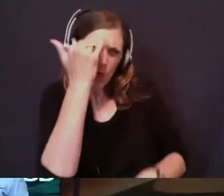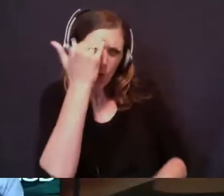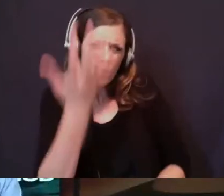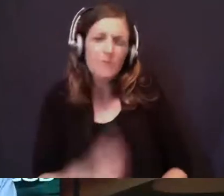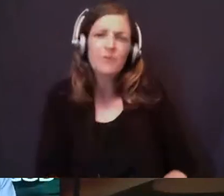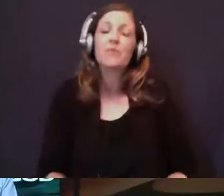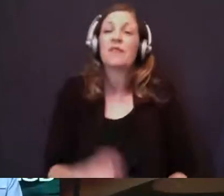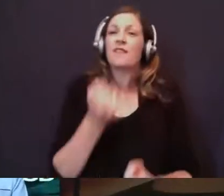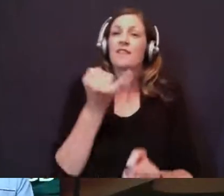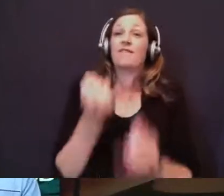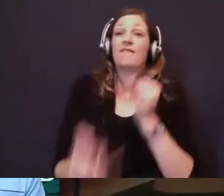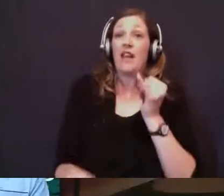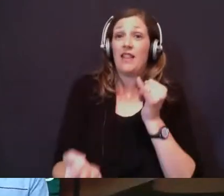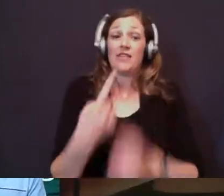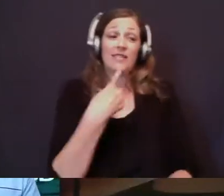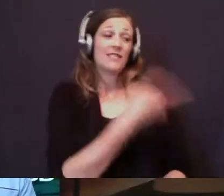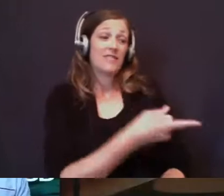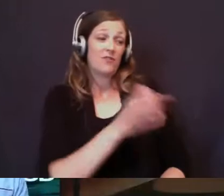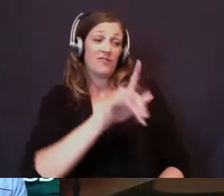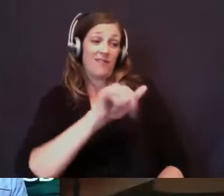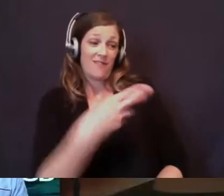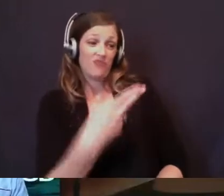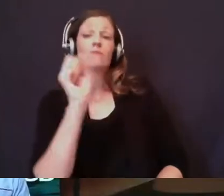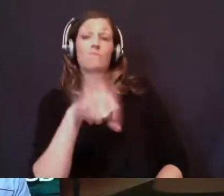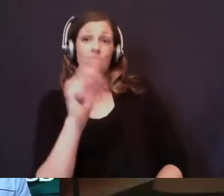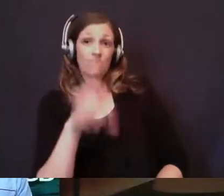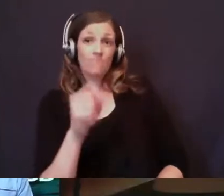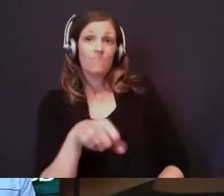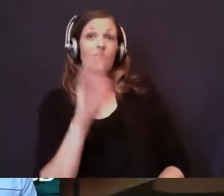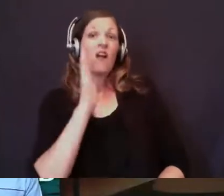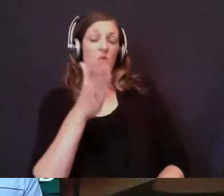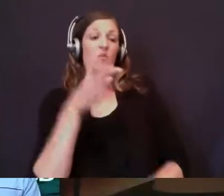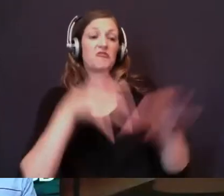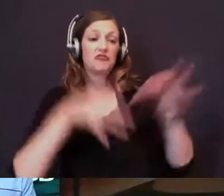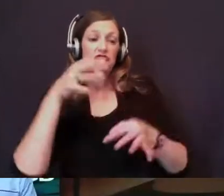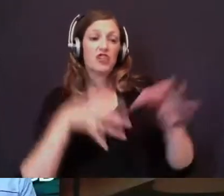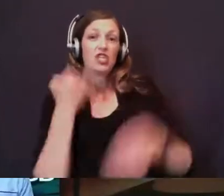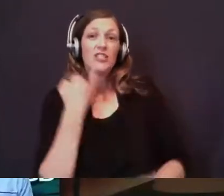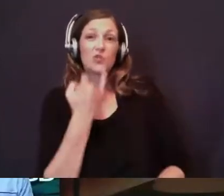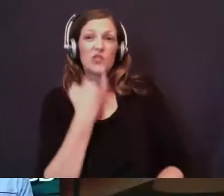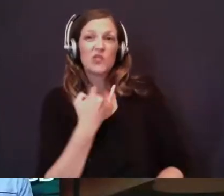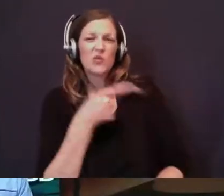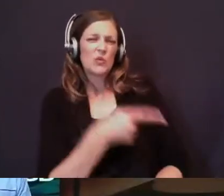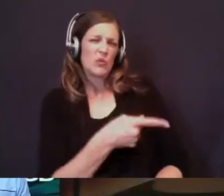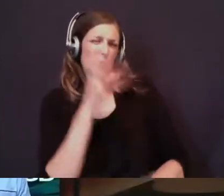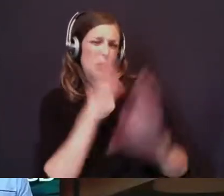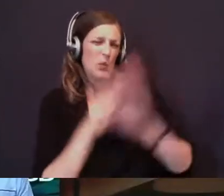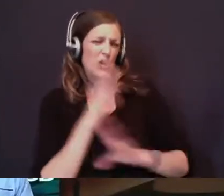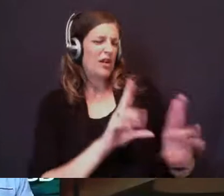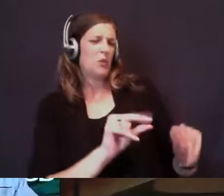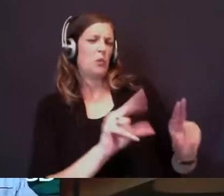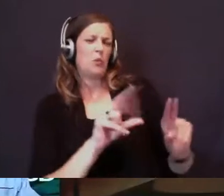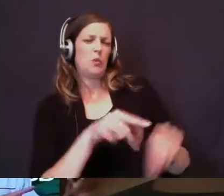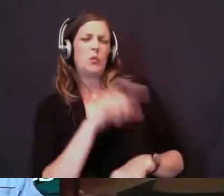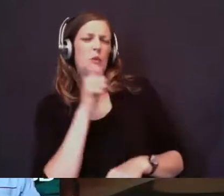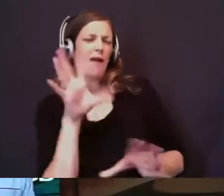Finally, he tells Elijah, yes, I'm going to judge Israel. You don't have to worry about it. You're not a part of it.